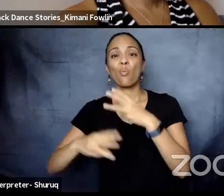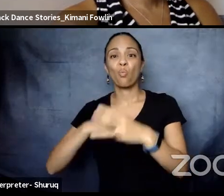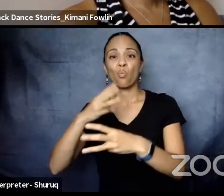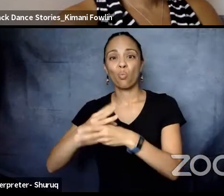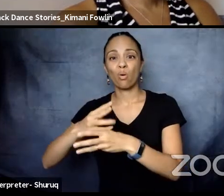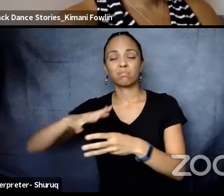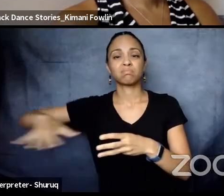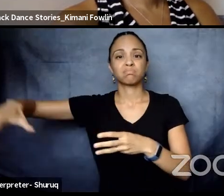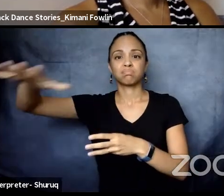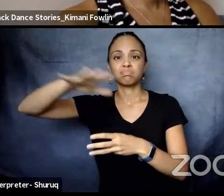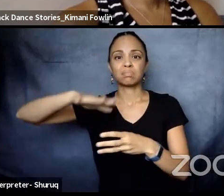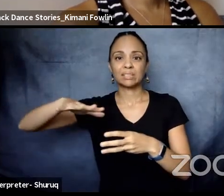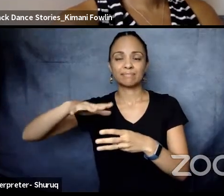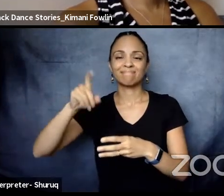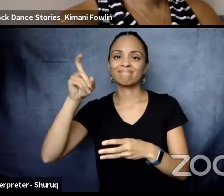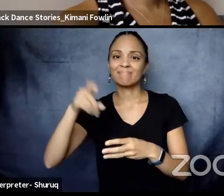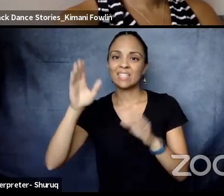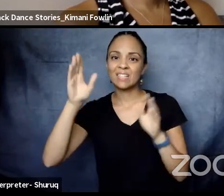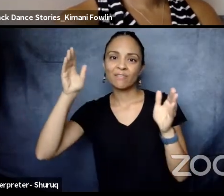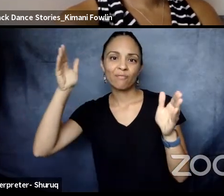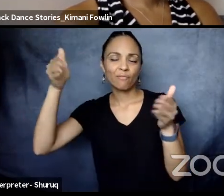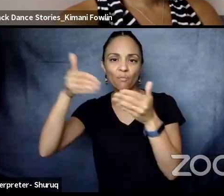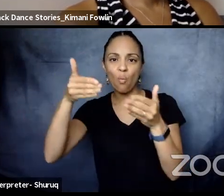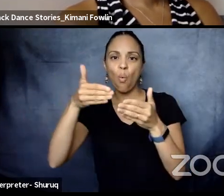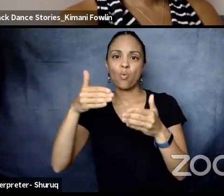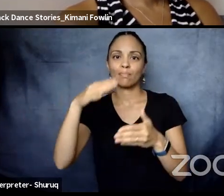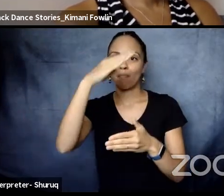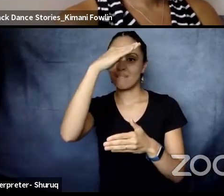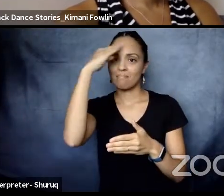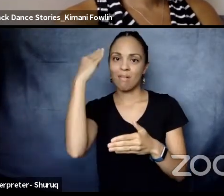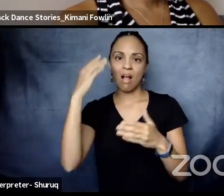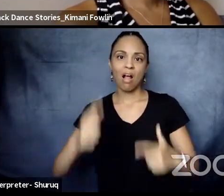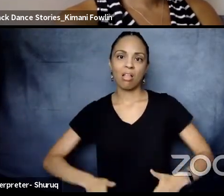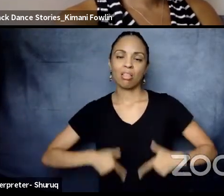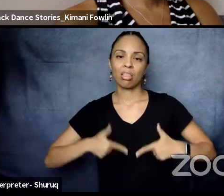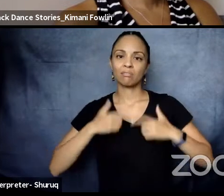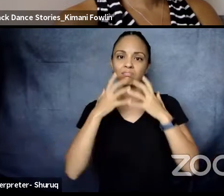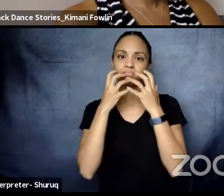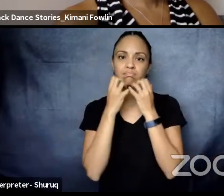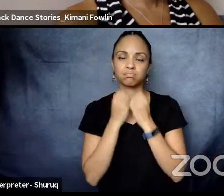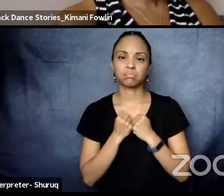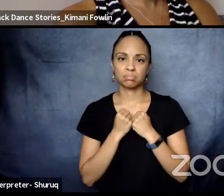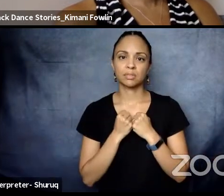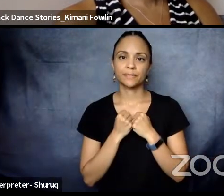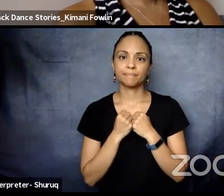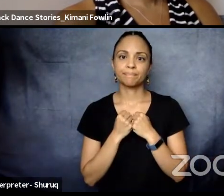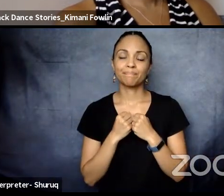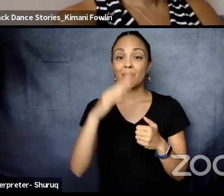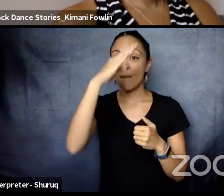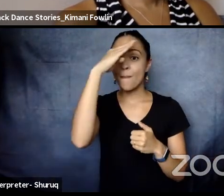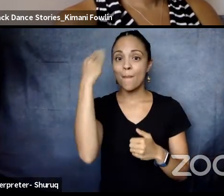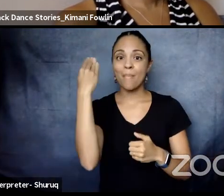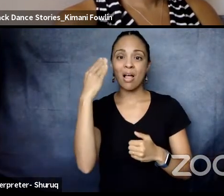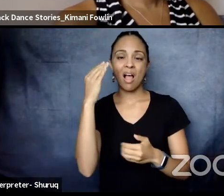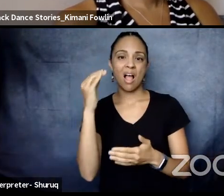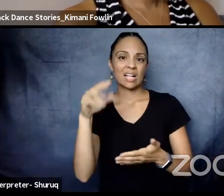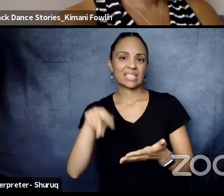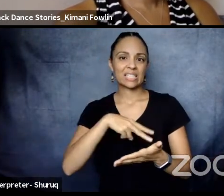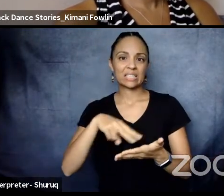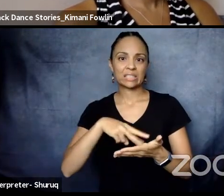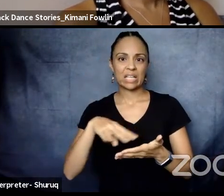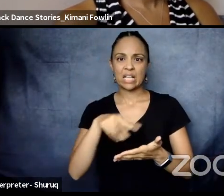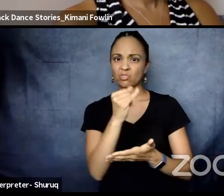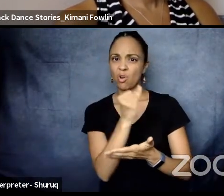Black dance artists have not been quiet since. Black dance artists have been doing the work.